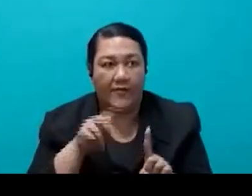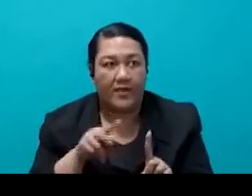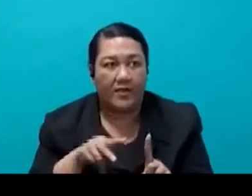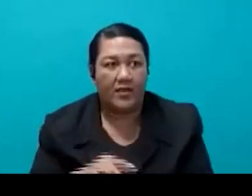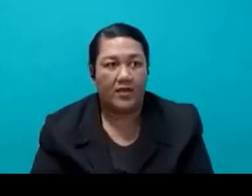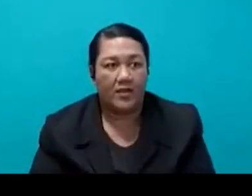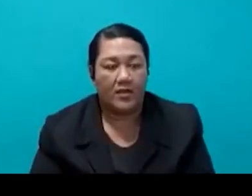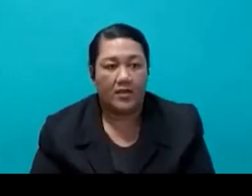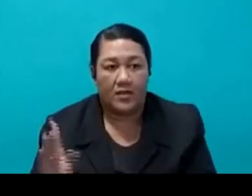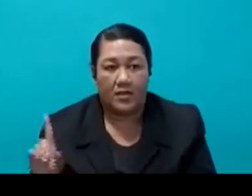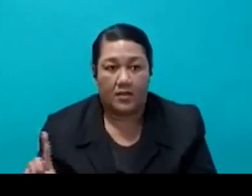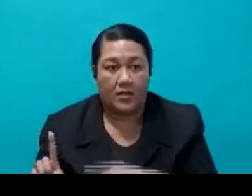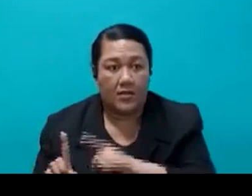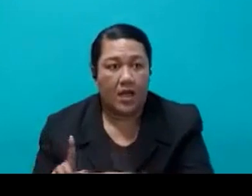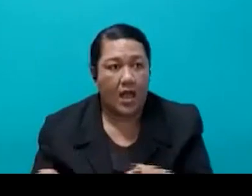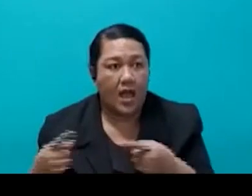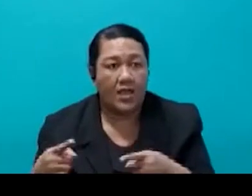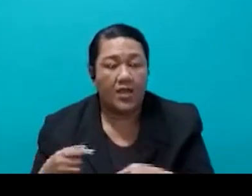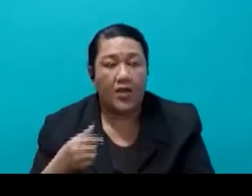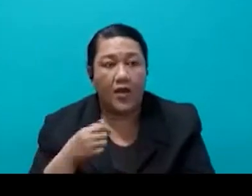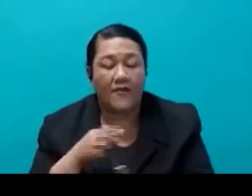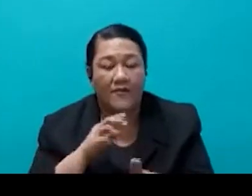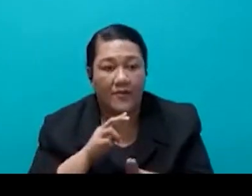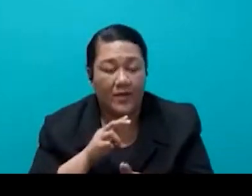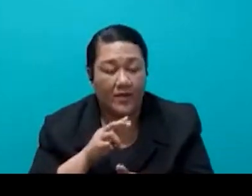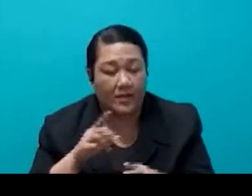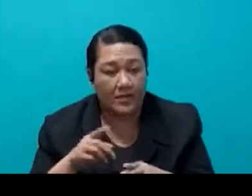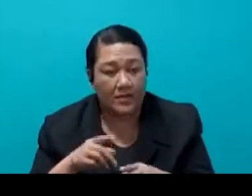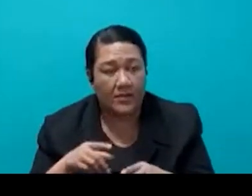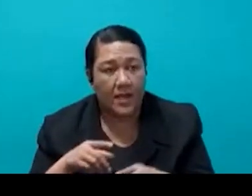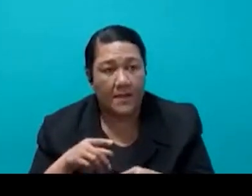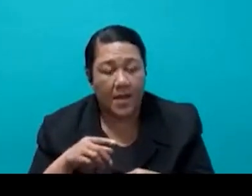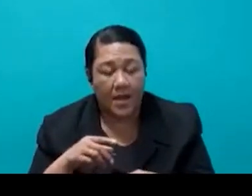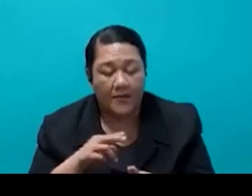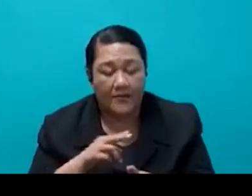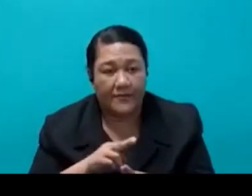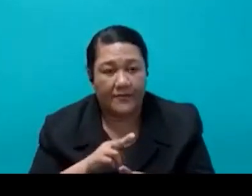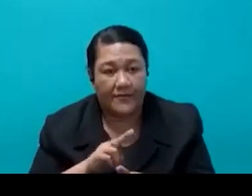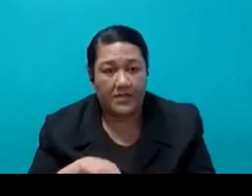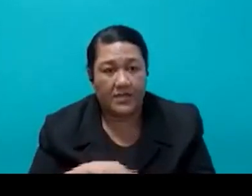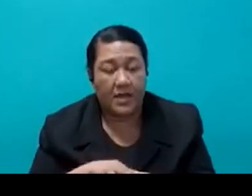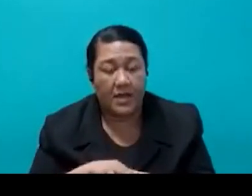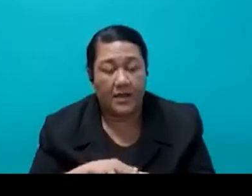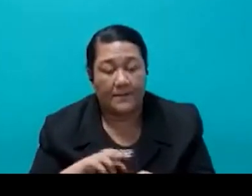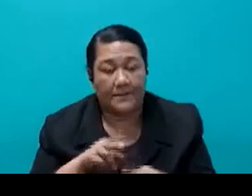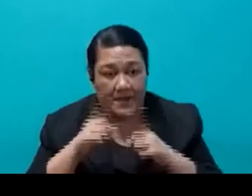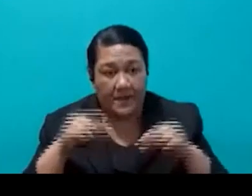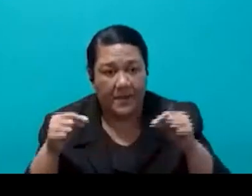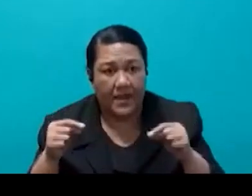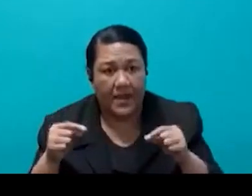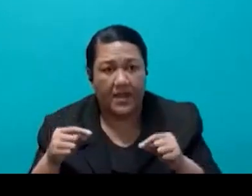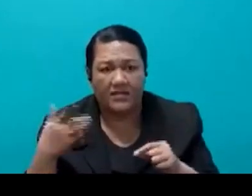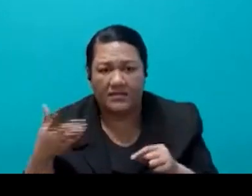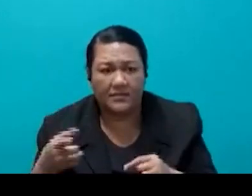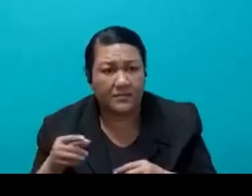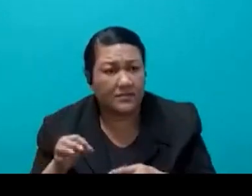initially argued that Japan presented compelling evidence about the safety of their proposal, but then called for Fiji to